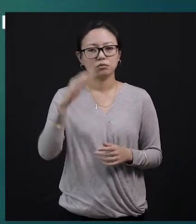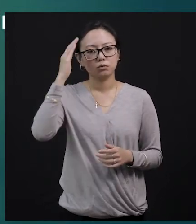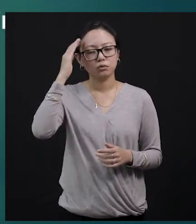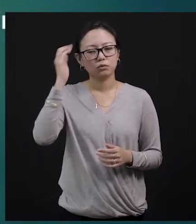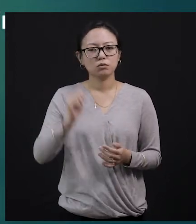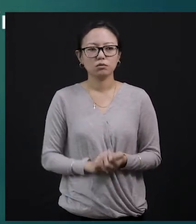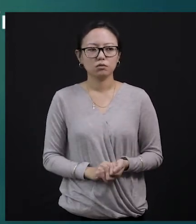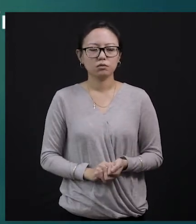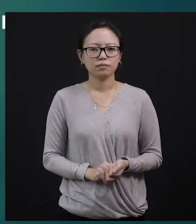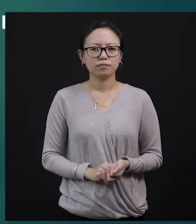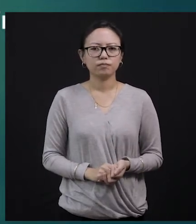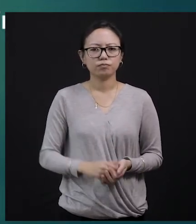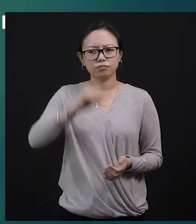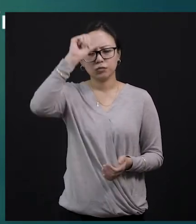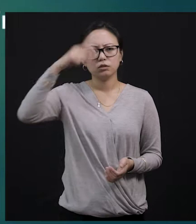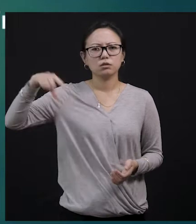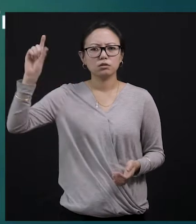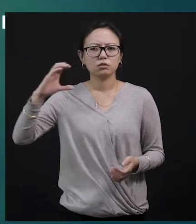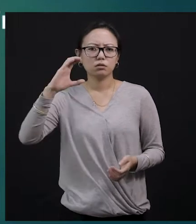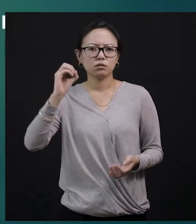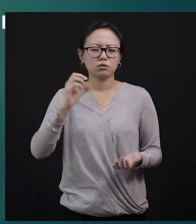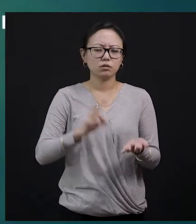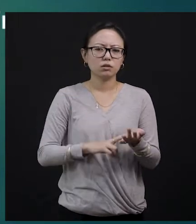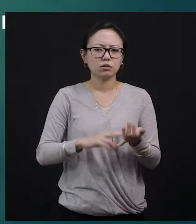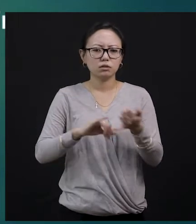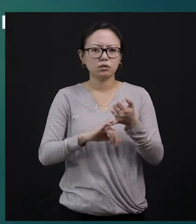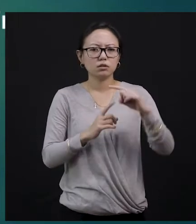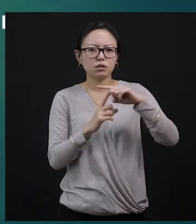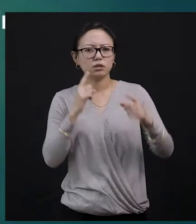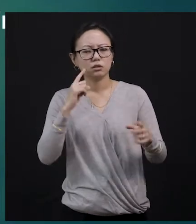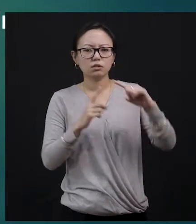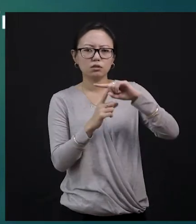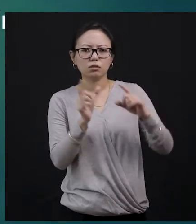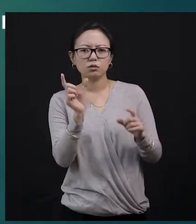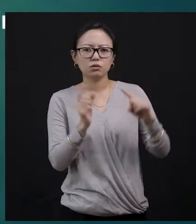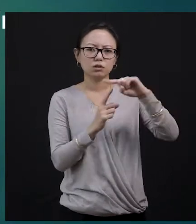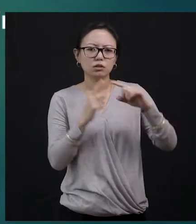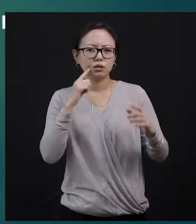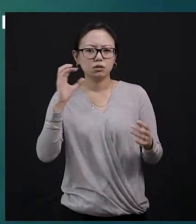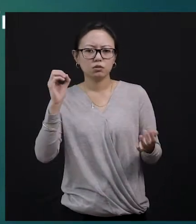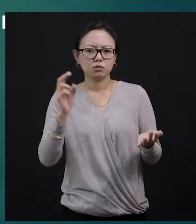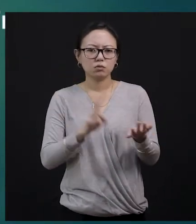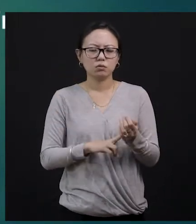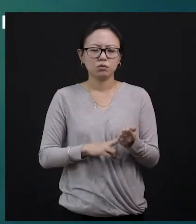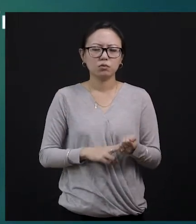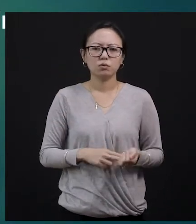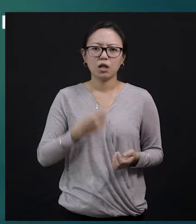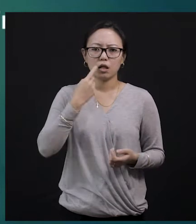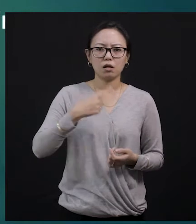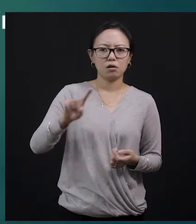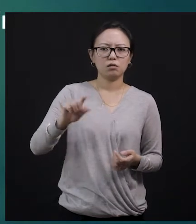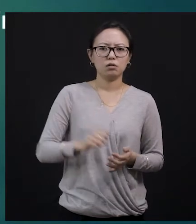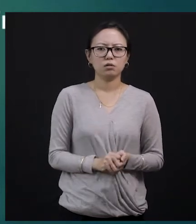constitution does not focus only on one religion, but it has given the right for each and every one, for each and